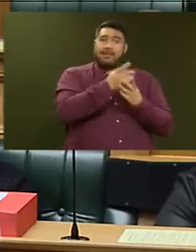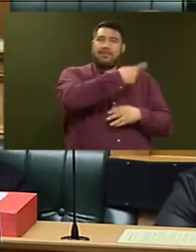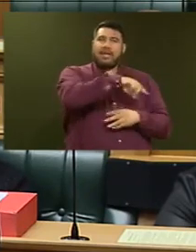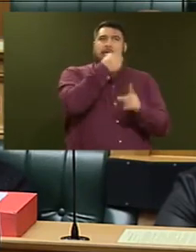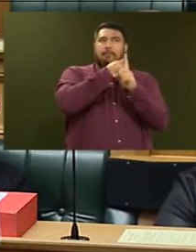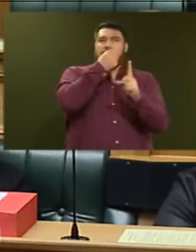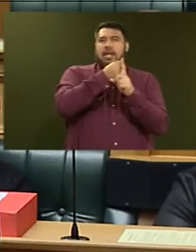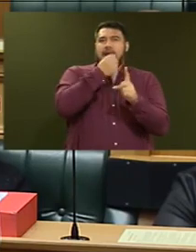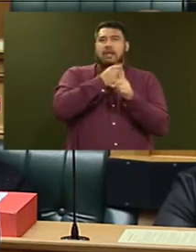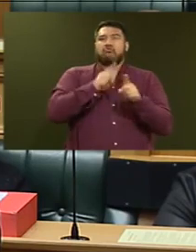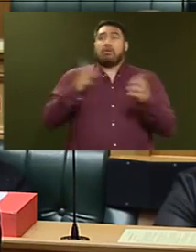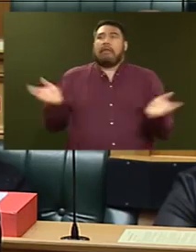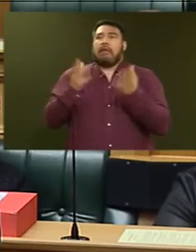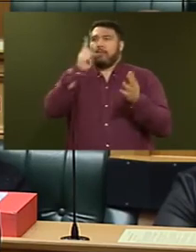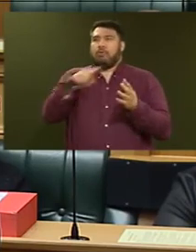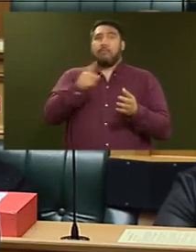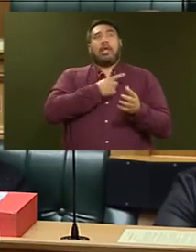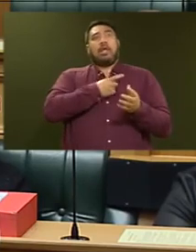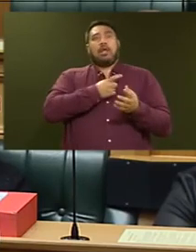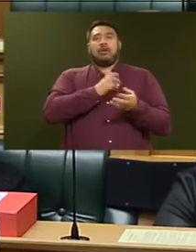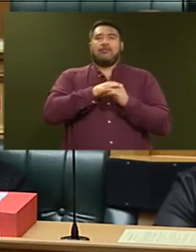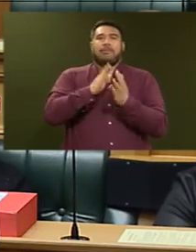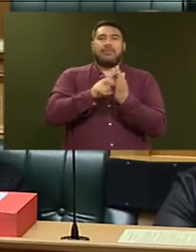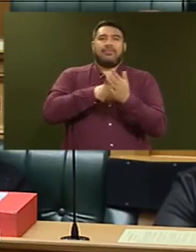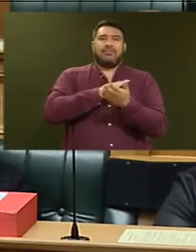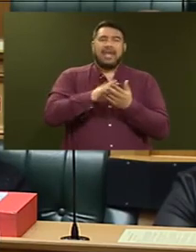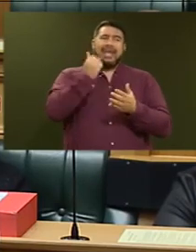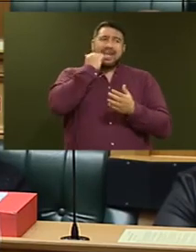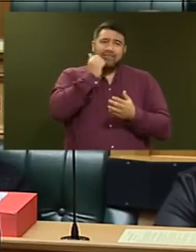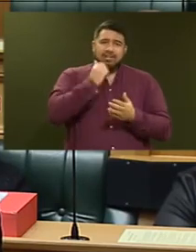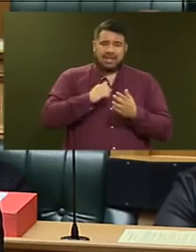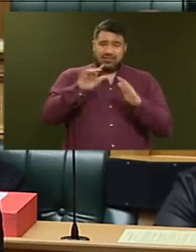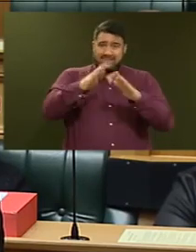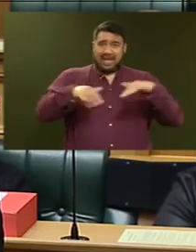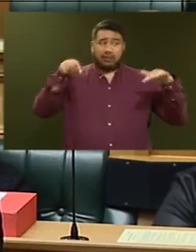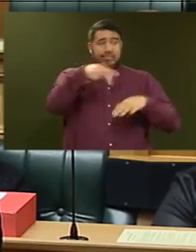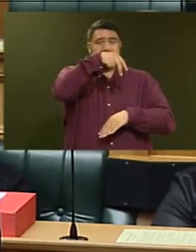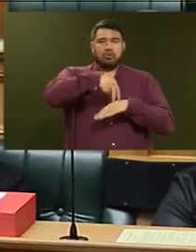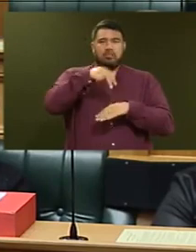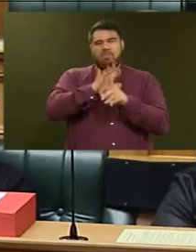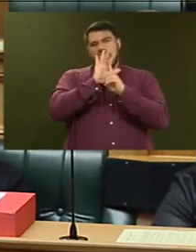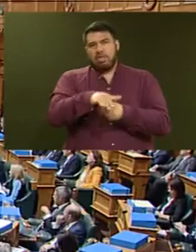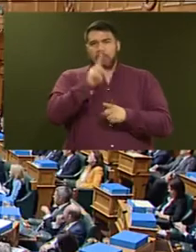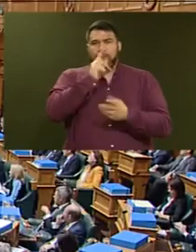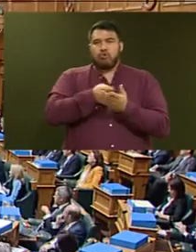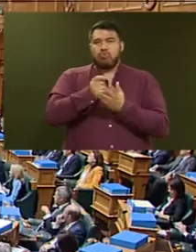drum up the moral panic and every day got up in this house and vilified statehouse tenants.